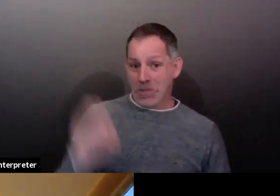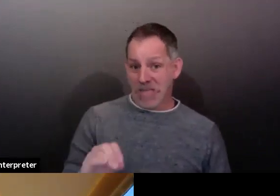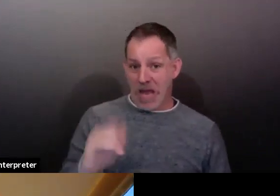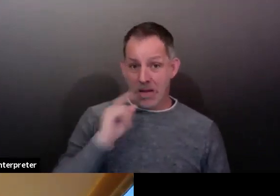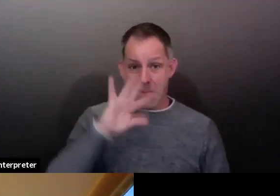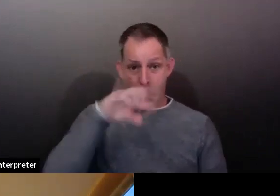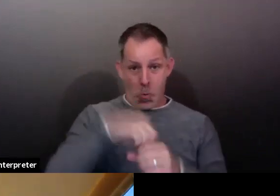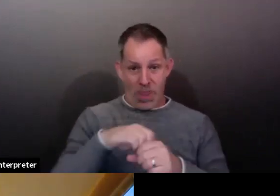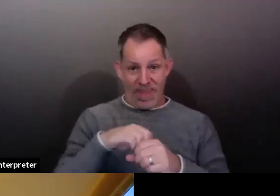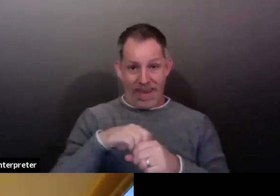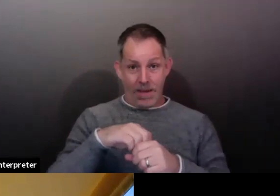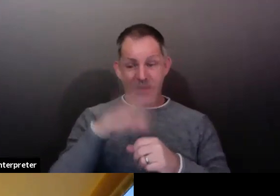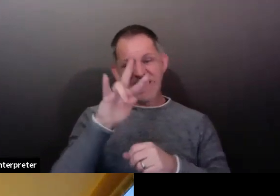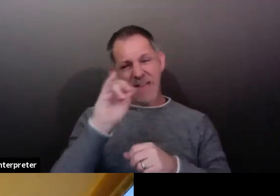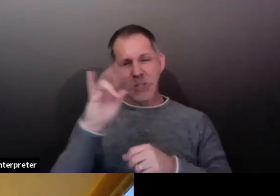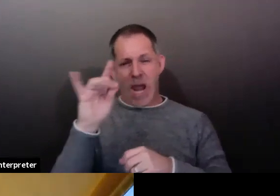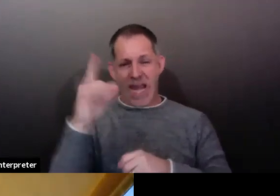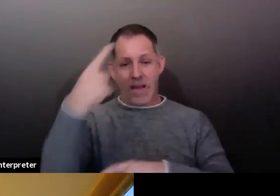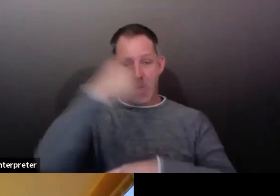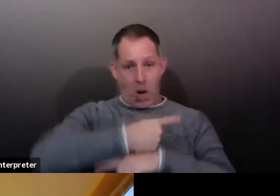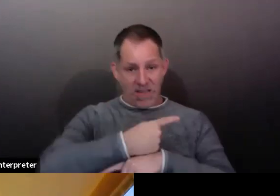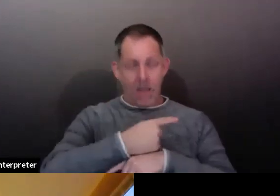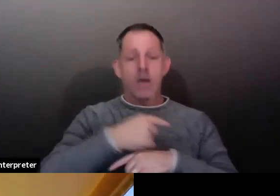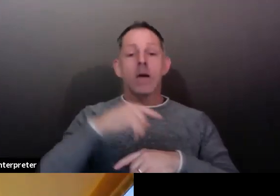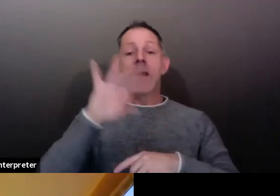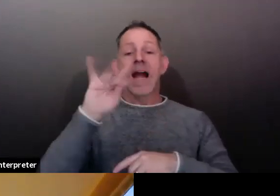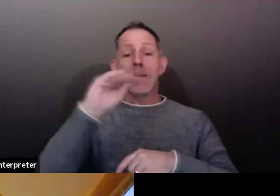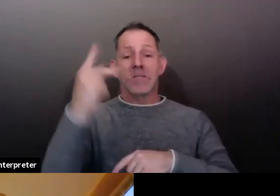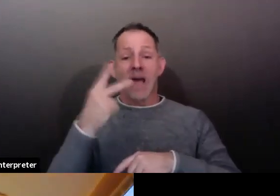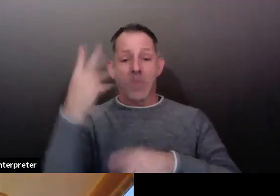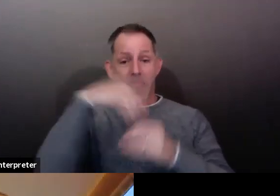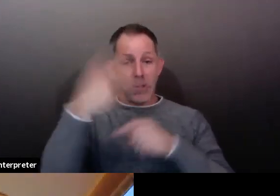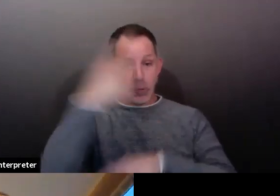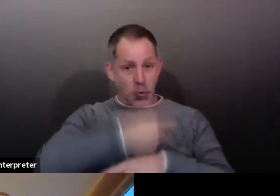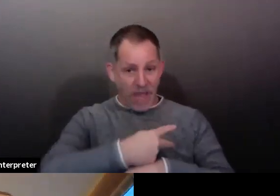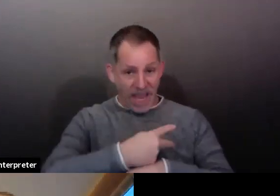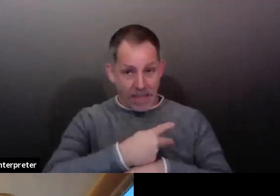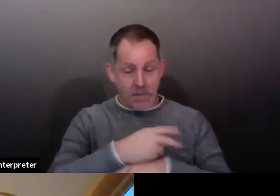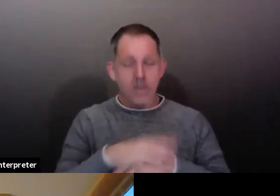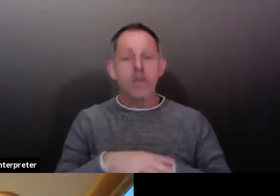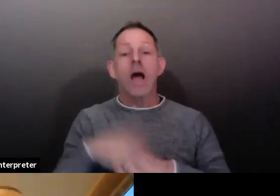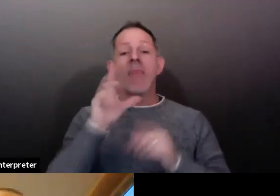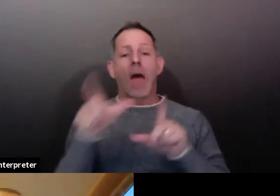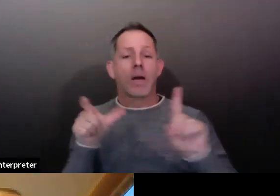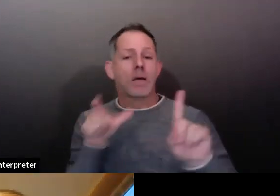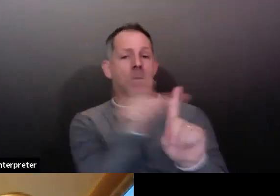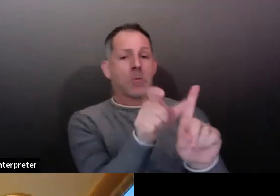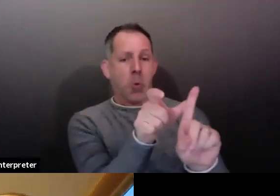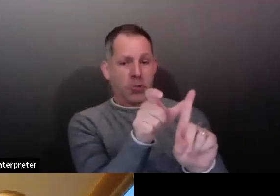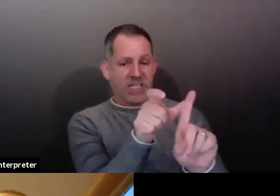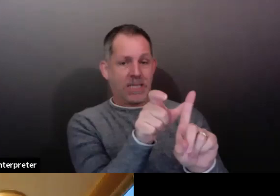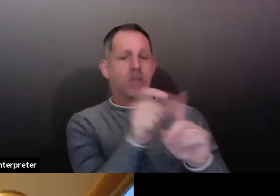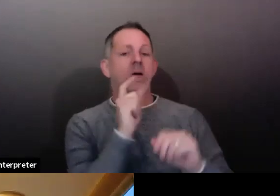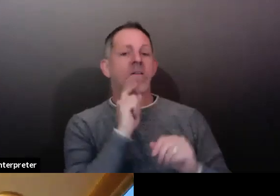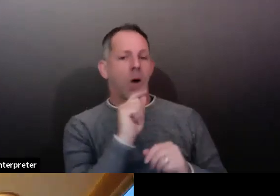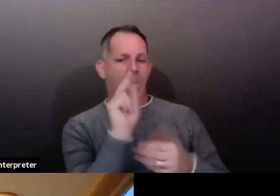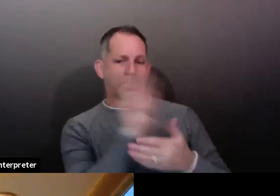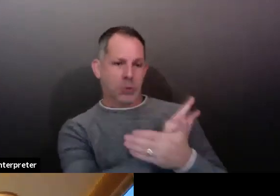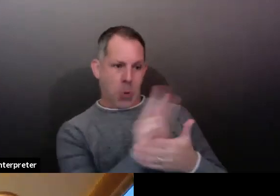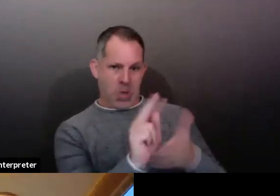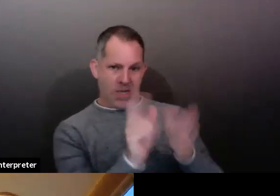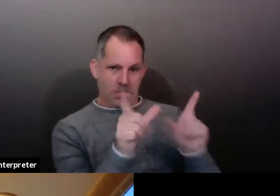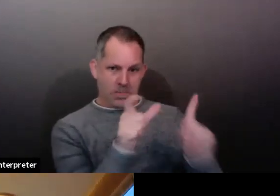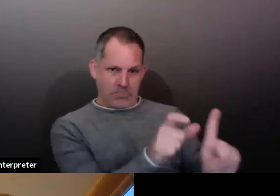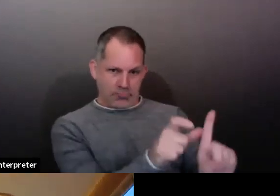quarantined within two days. So, you know, obviously 100 percent or 90 percent would be better,